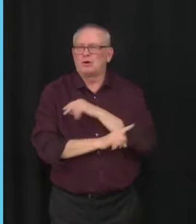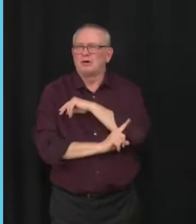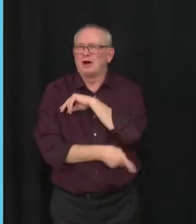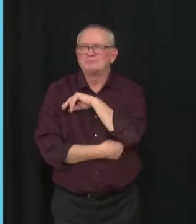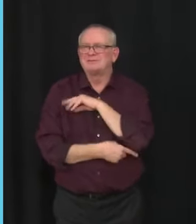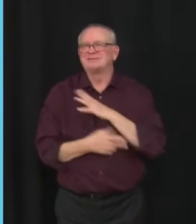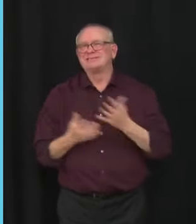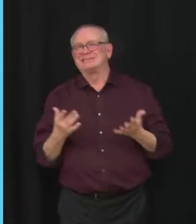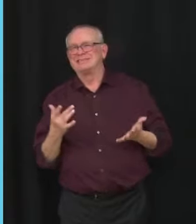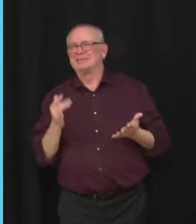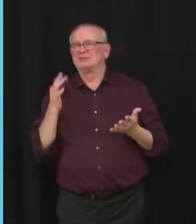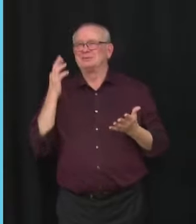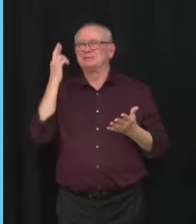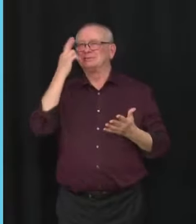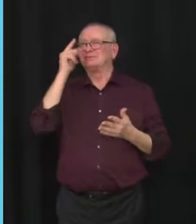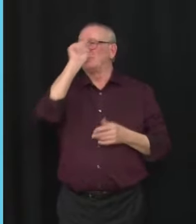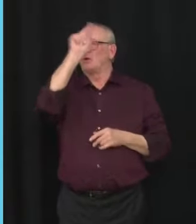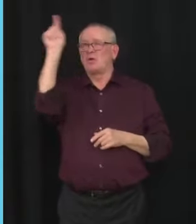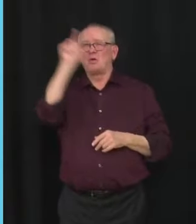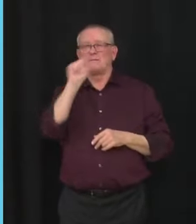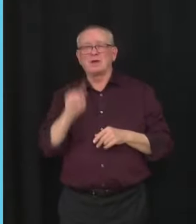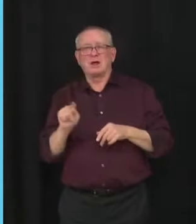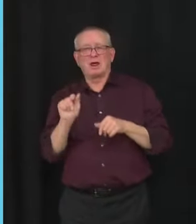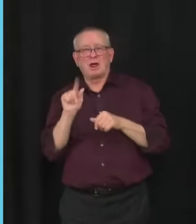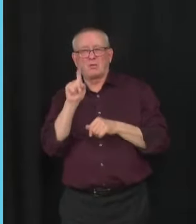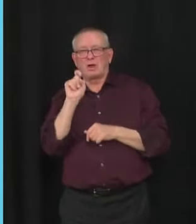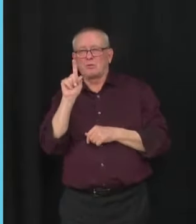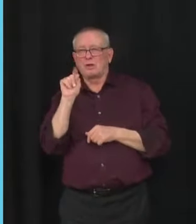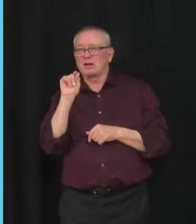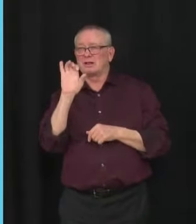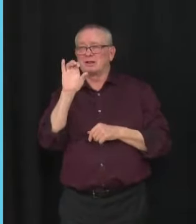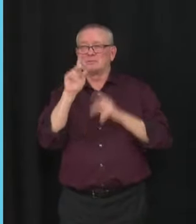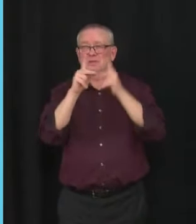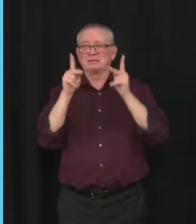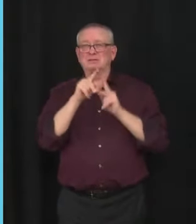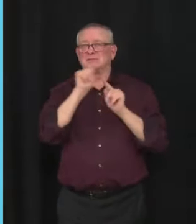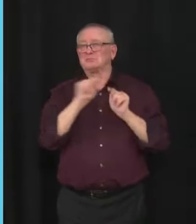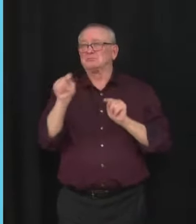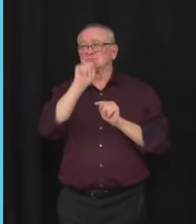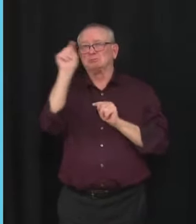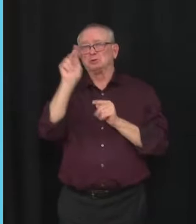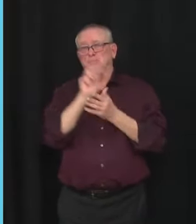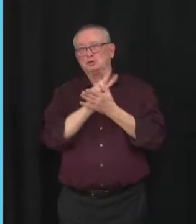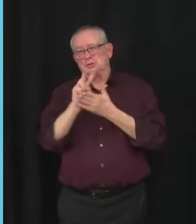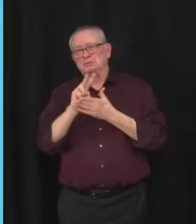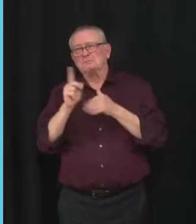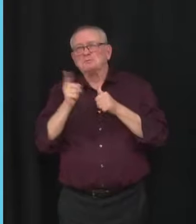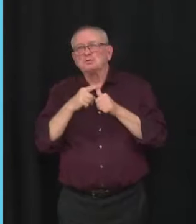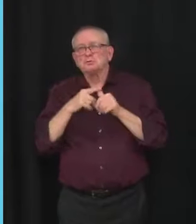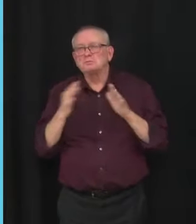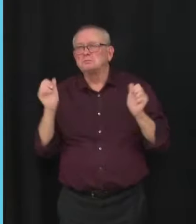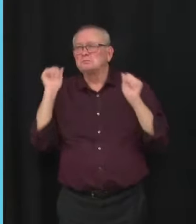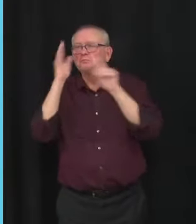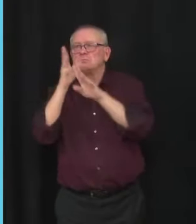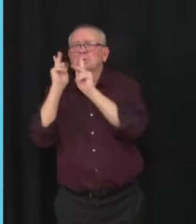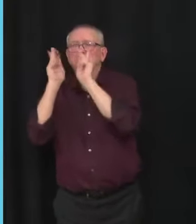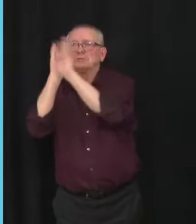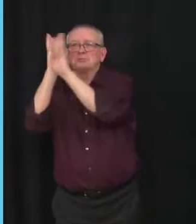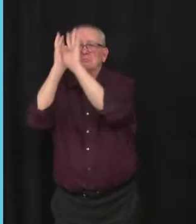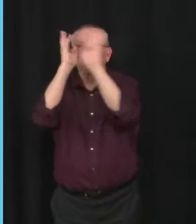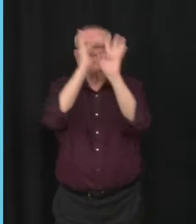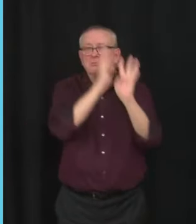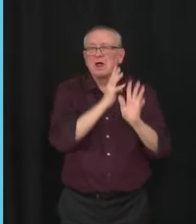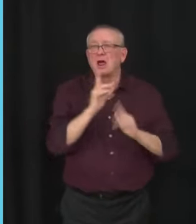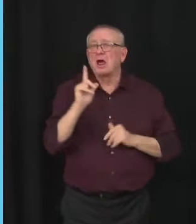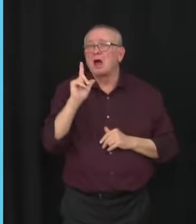here, the 120 locations, we can actually over the next two weeks get the first surge done and then we'll take a look after that. Do we need to do clean up